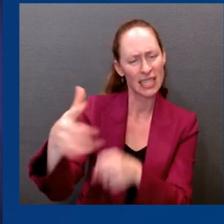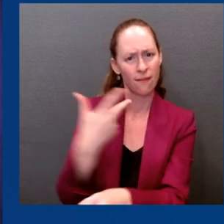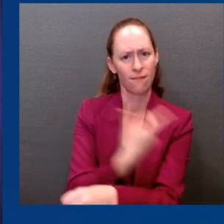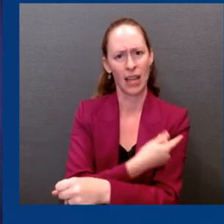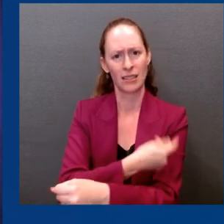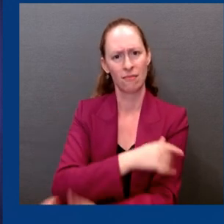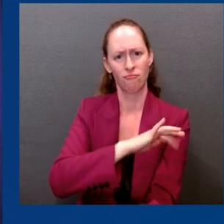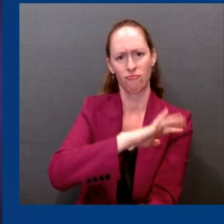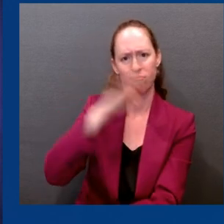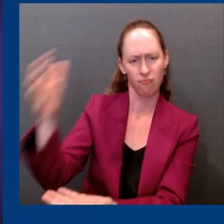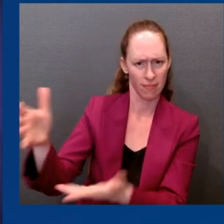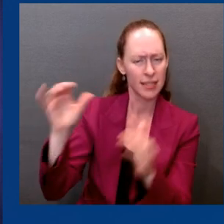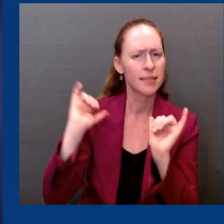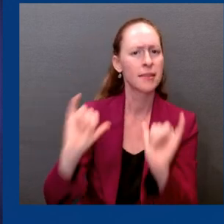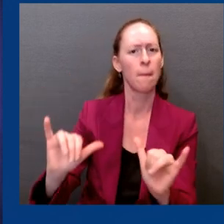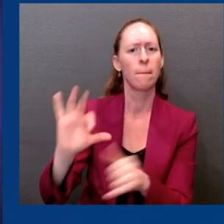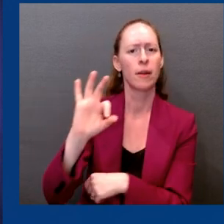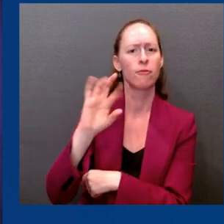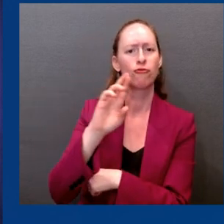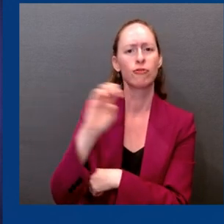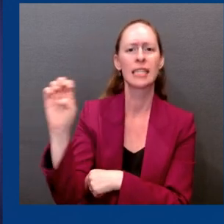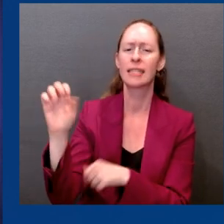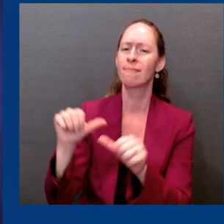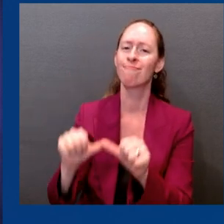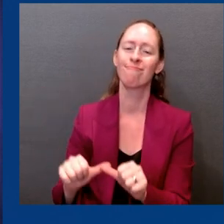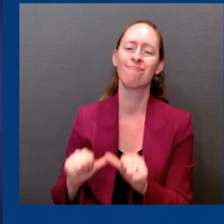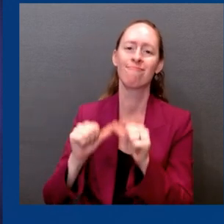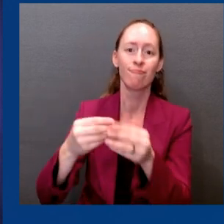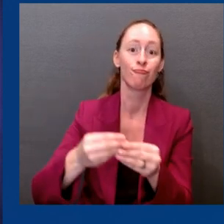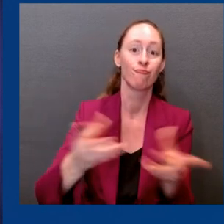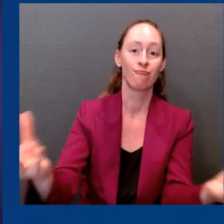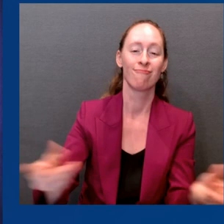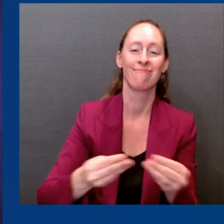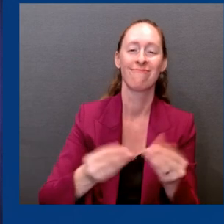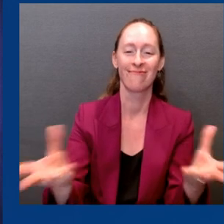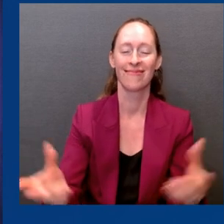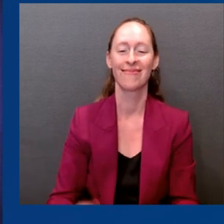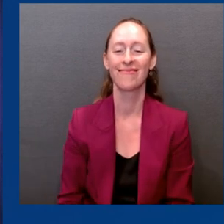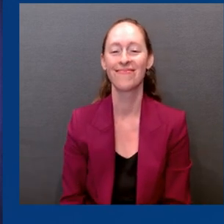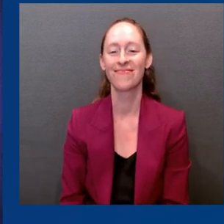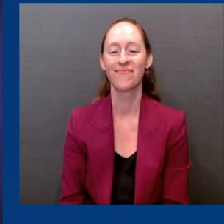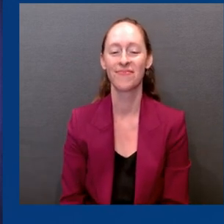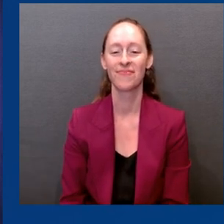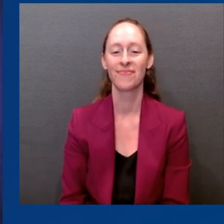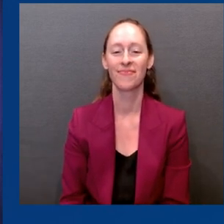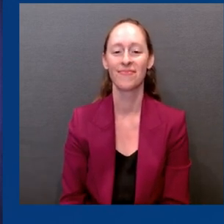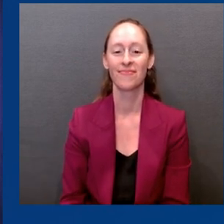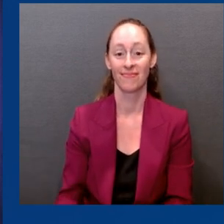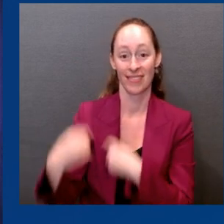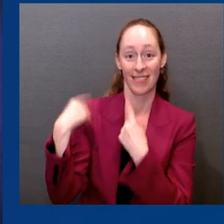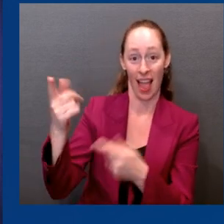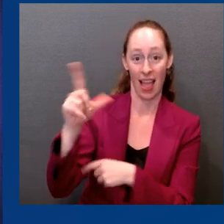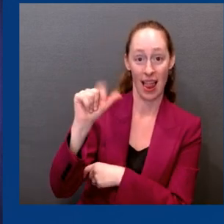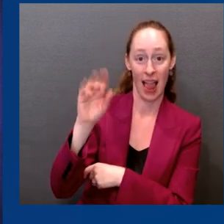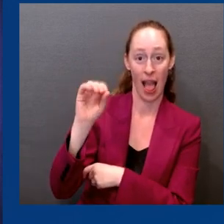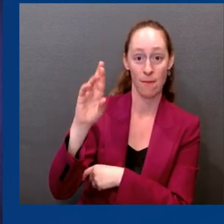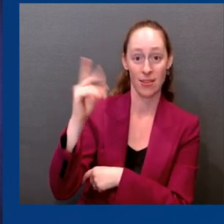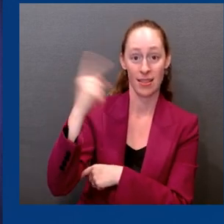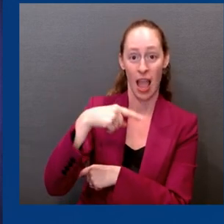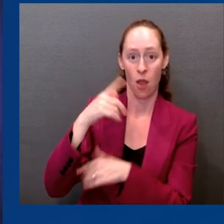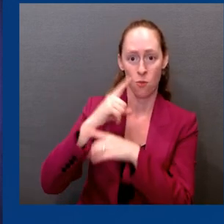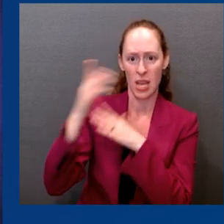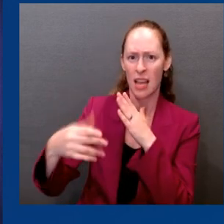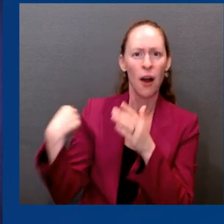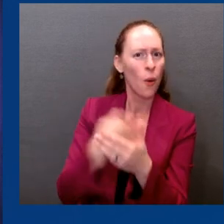Now, we have been working over the weekend to get these vaccines out to tens of thousands of convenient trusted locations around the